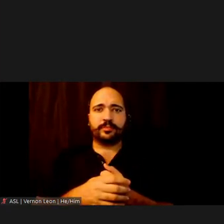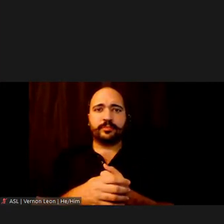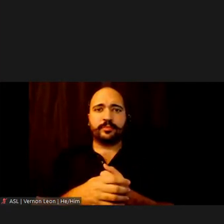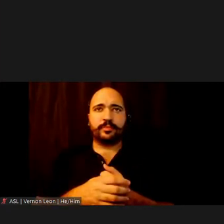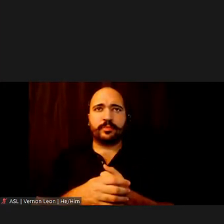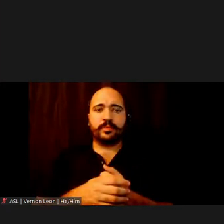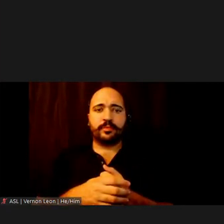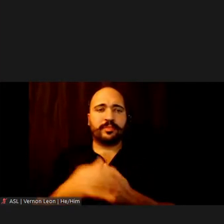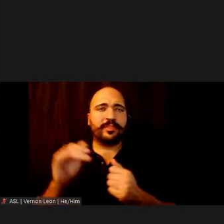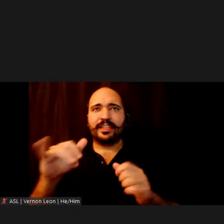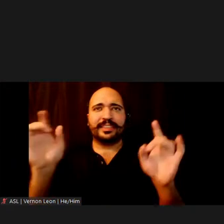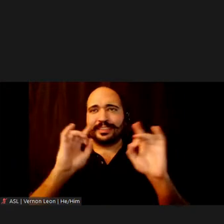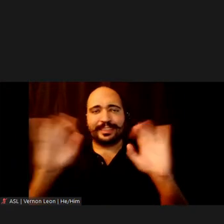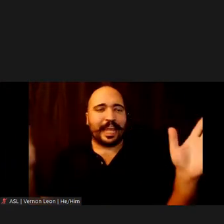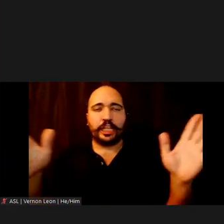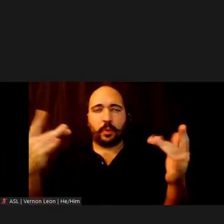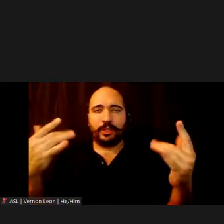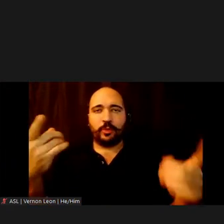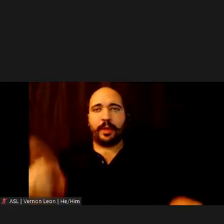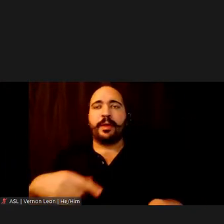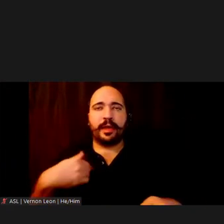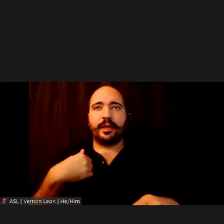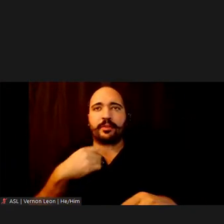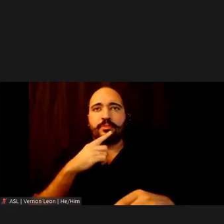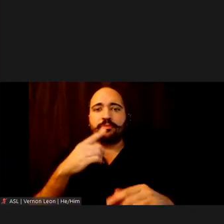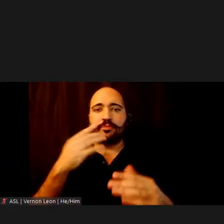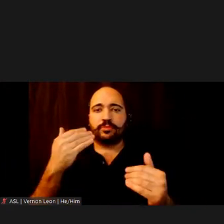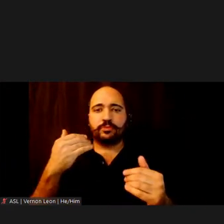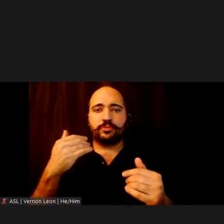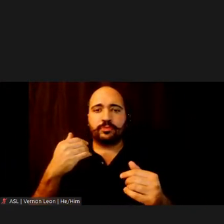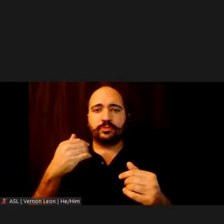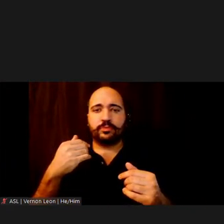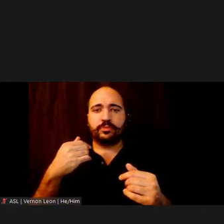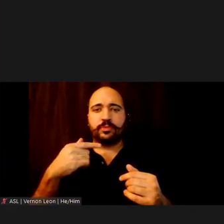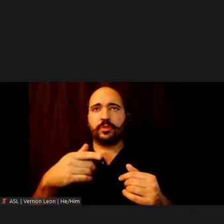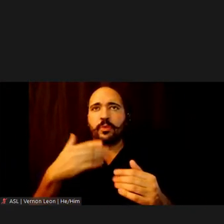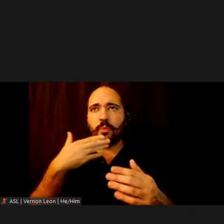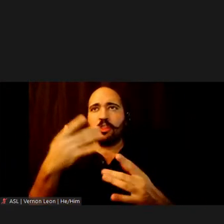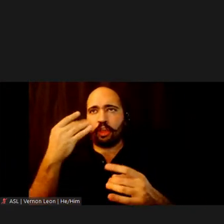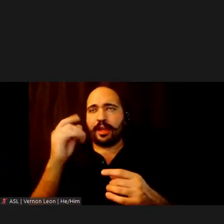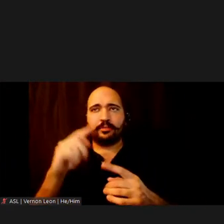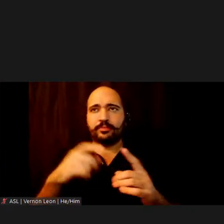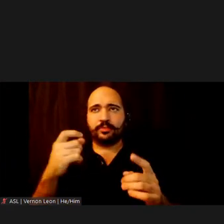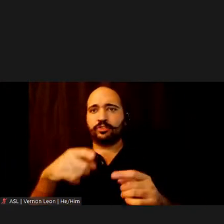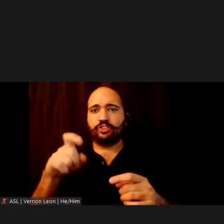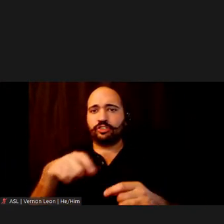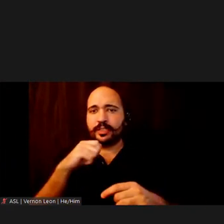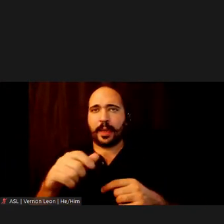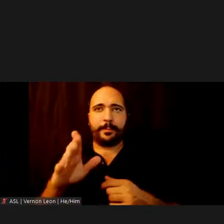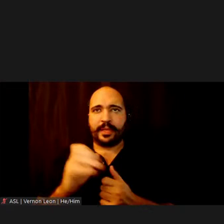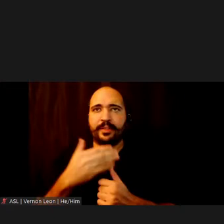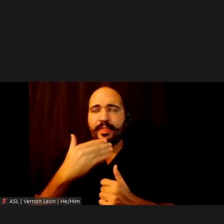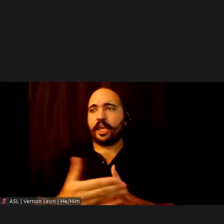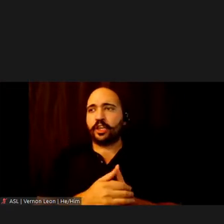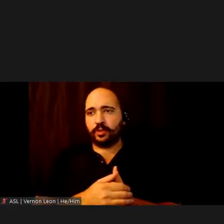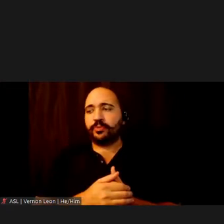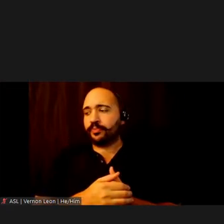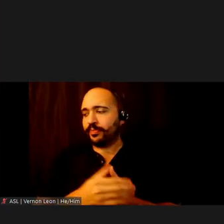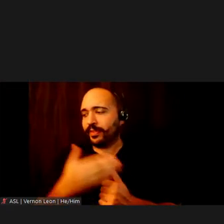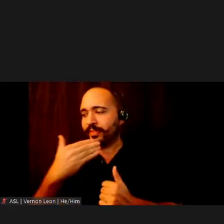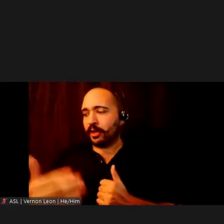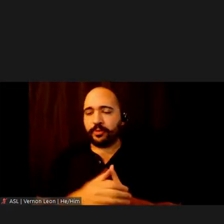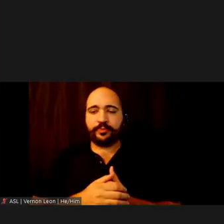this is a disaster waiting to happen. And I really hope this is well thought out because it just shouldn't be. Thank you. Thank you.